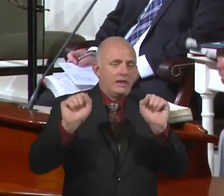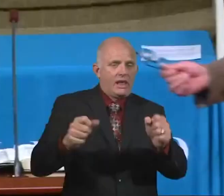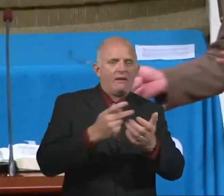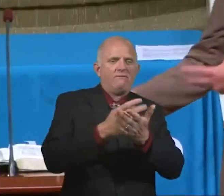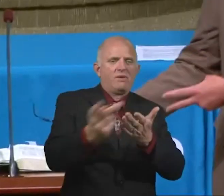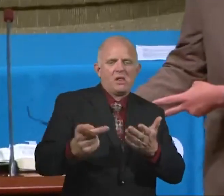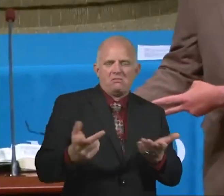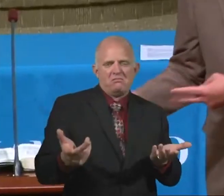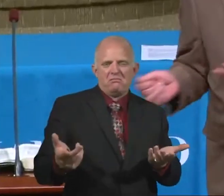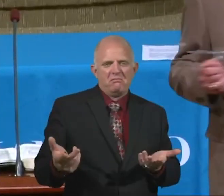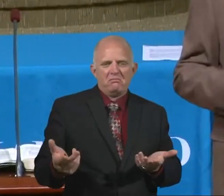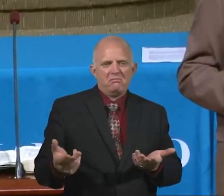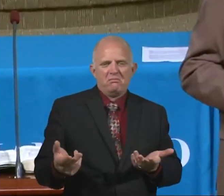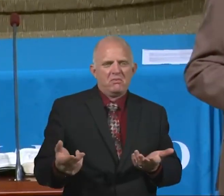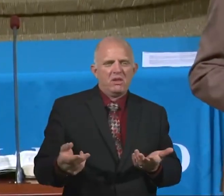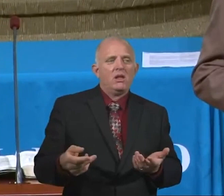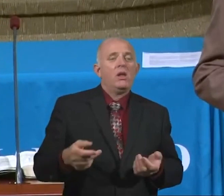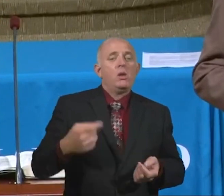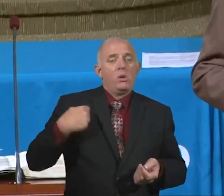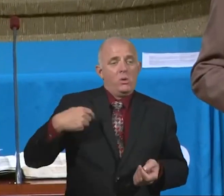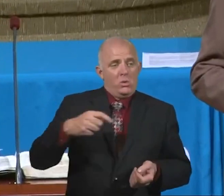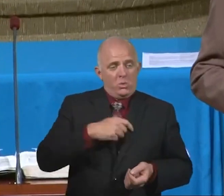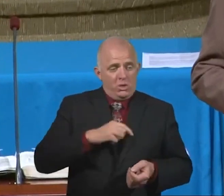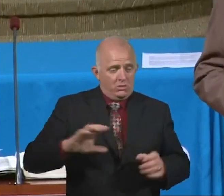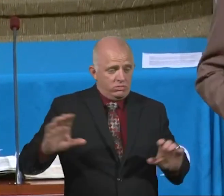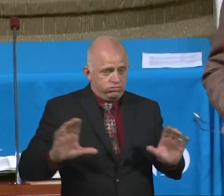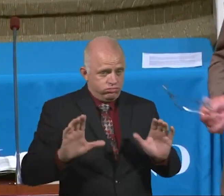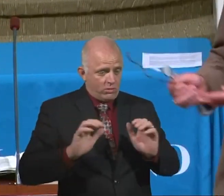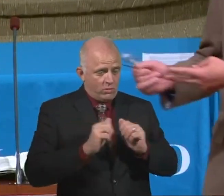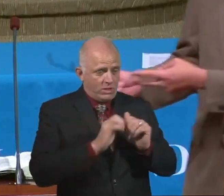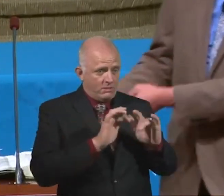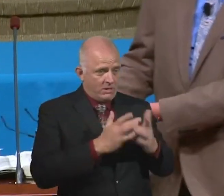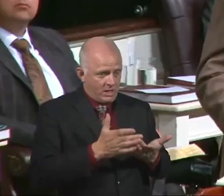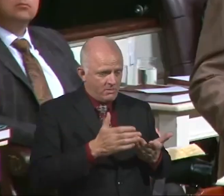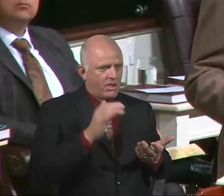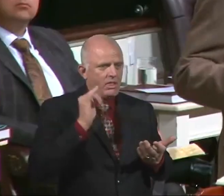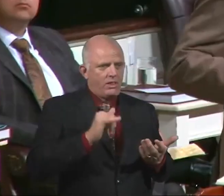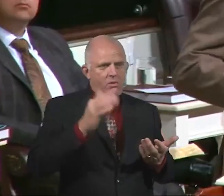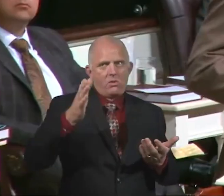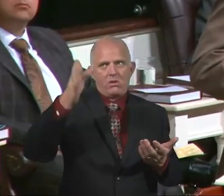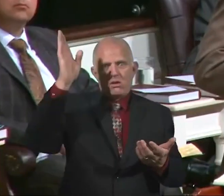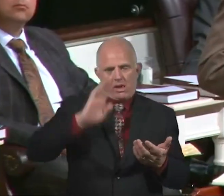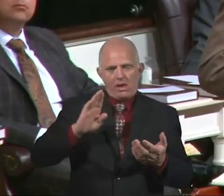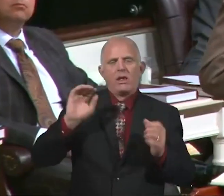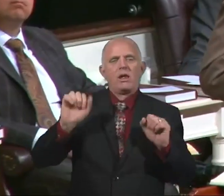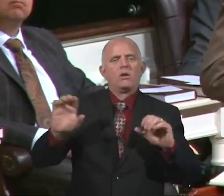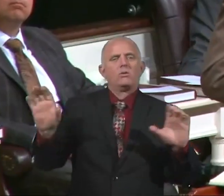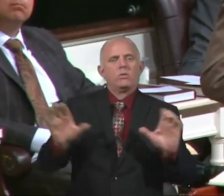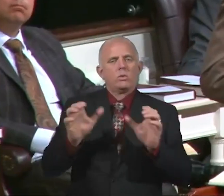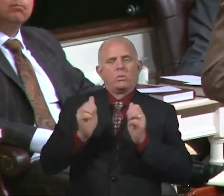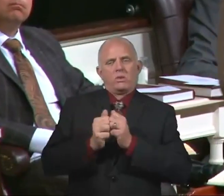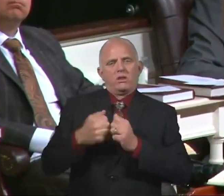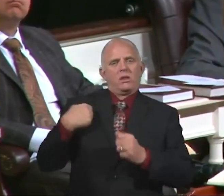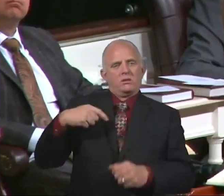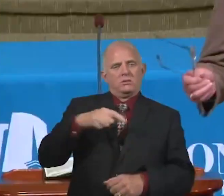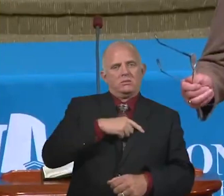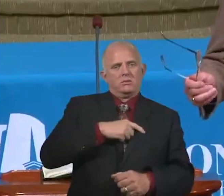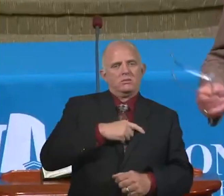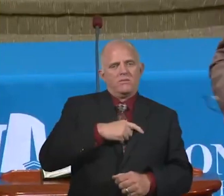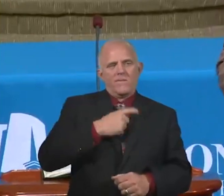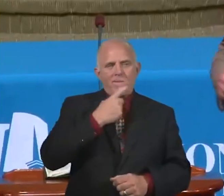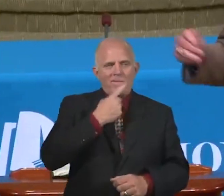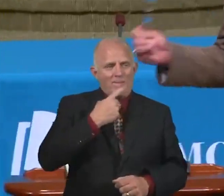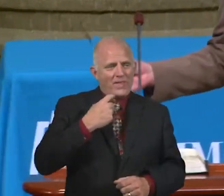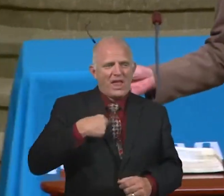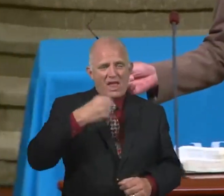But what you and I do with the Bible determines what God does with us. People who get in the word of God, success gets in them. I don't care if it's in